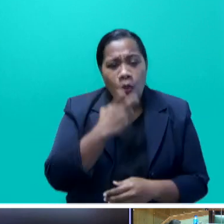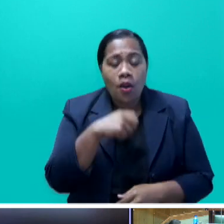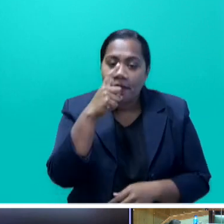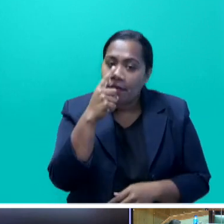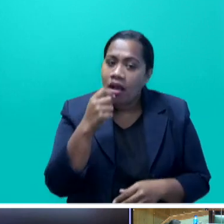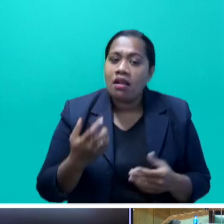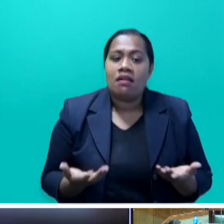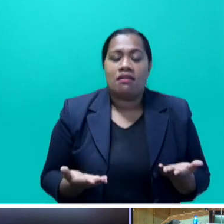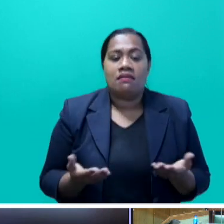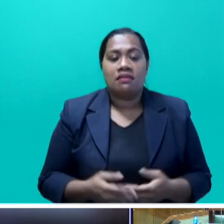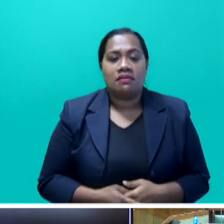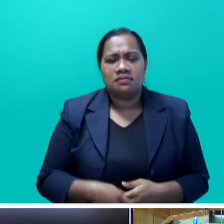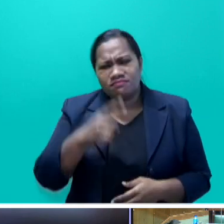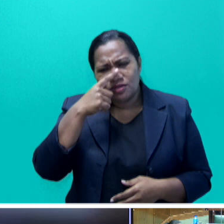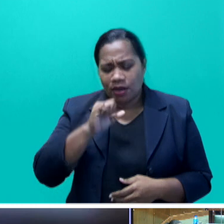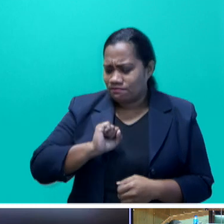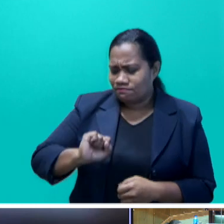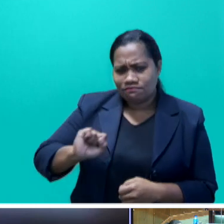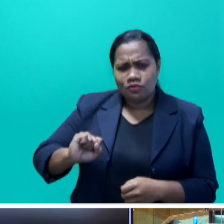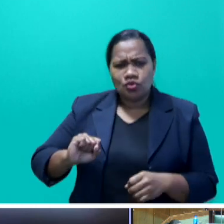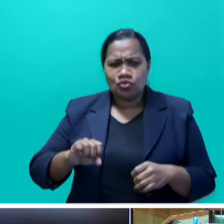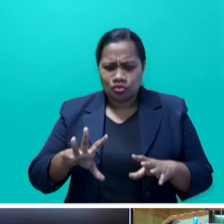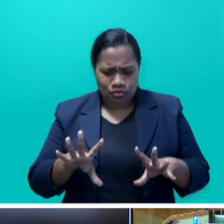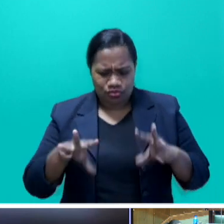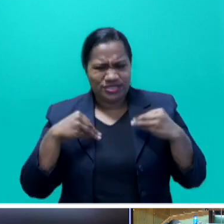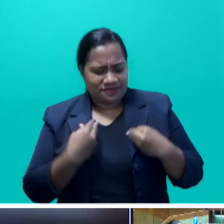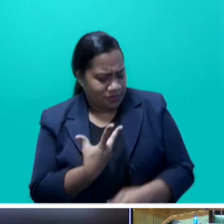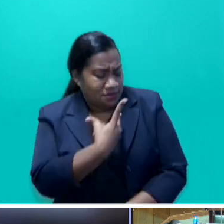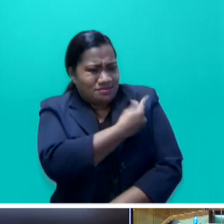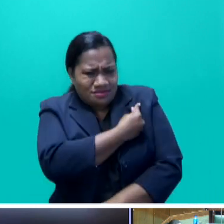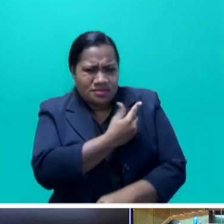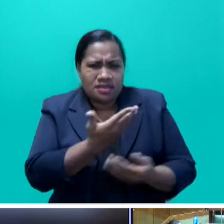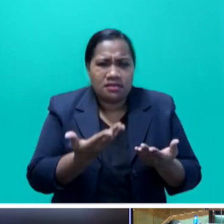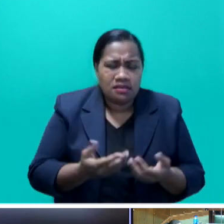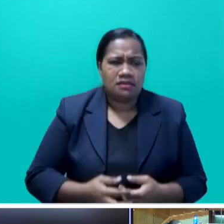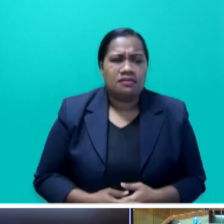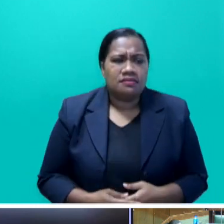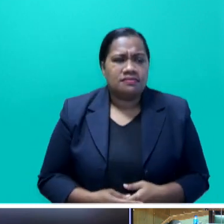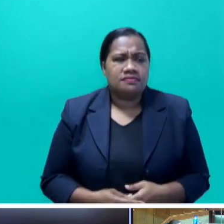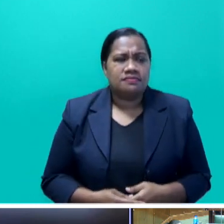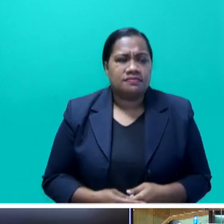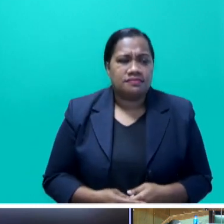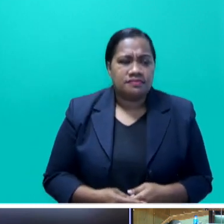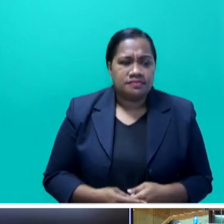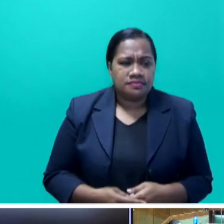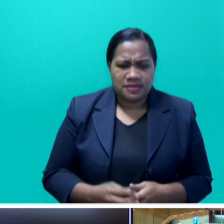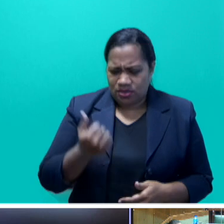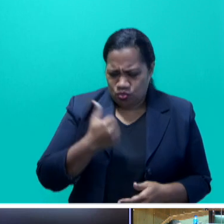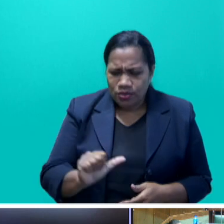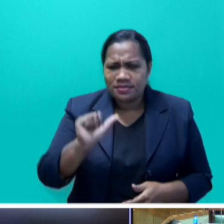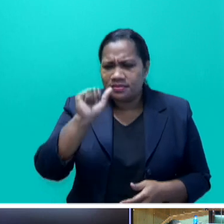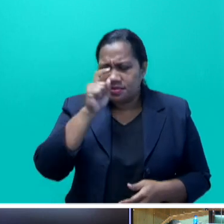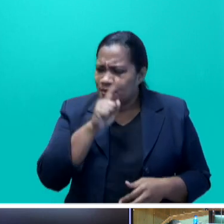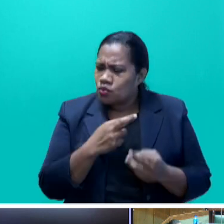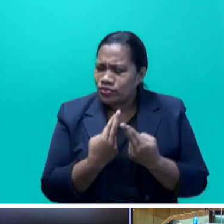The people who are refusing to accept the vaccines threaten to use up the people's resources and make